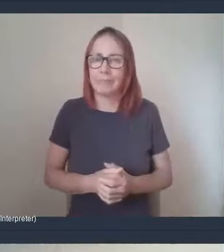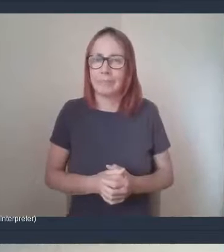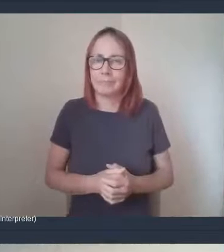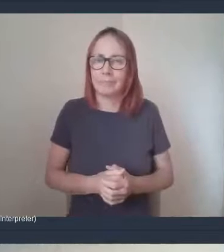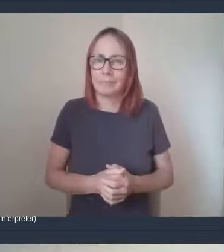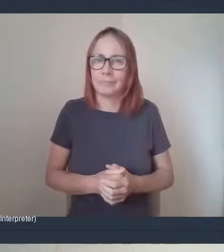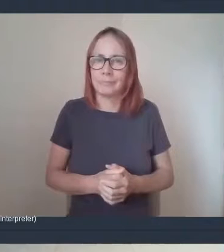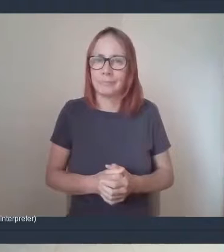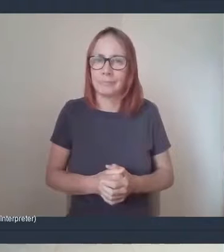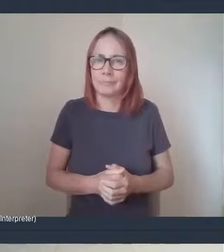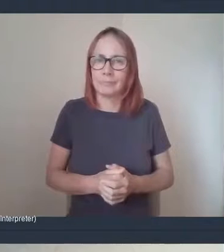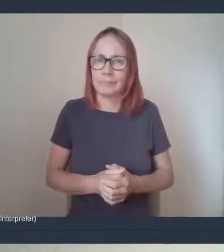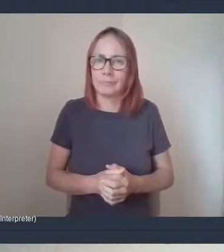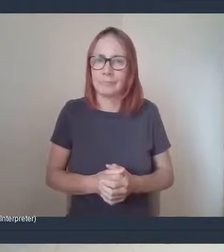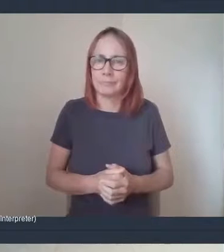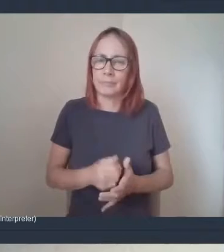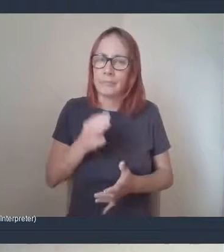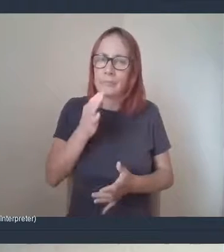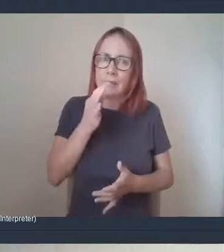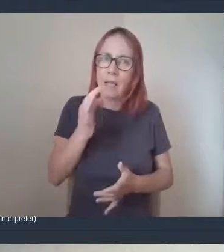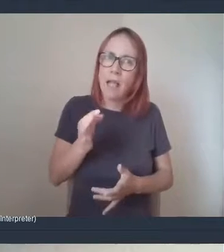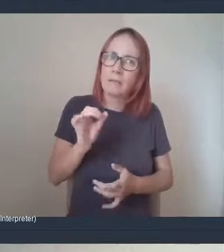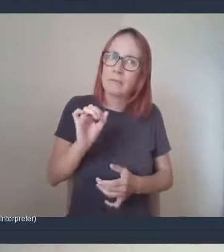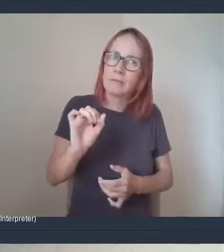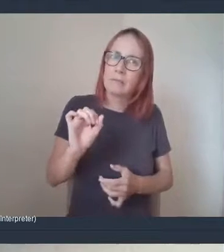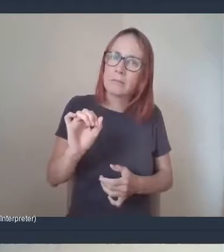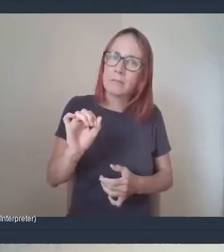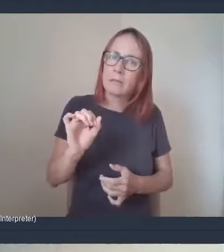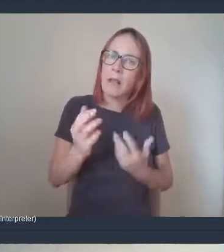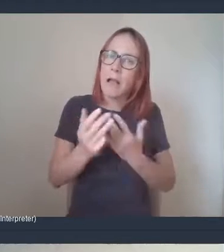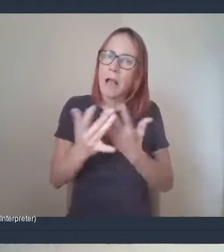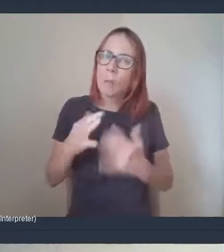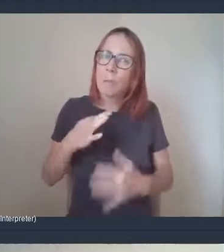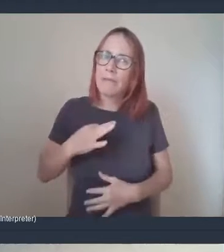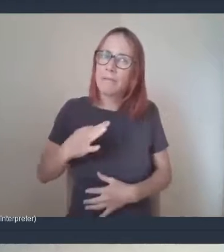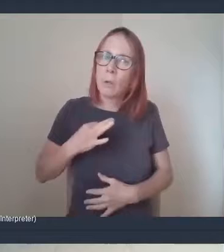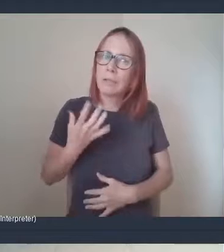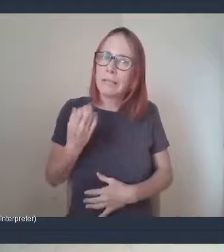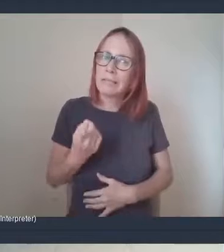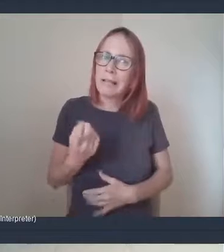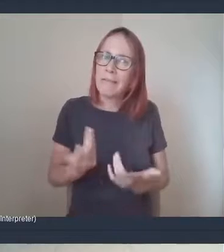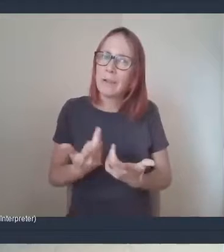ask, Nairi, what about your side? How many volunteers do you have? How do you keep safe?